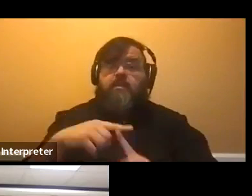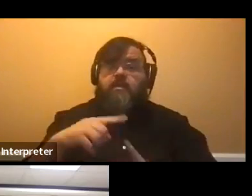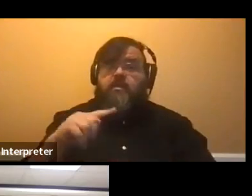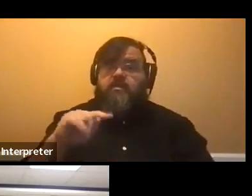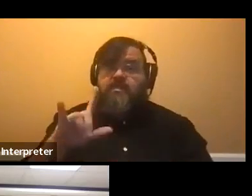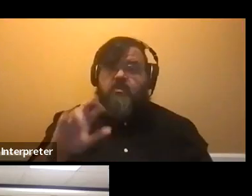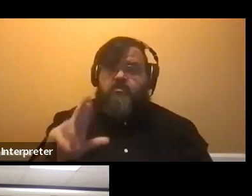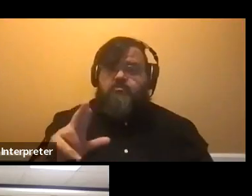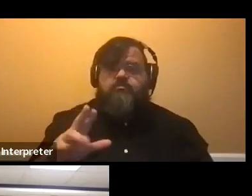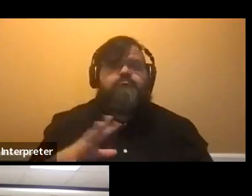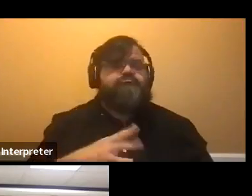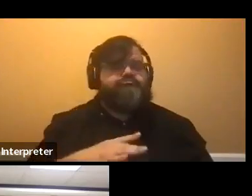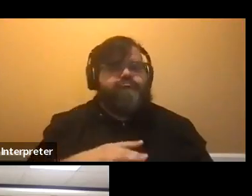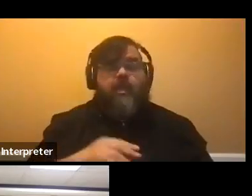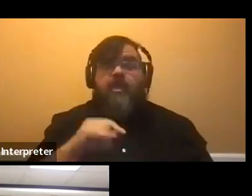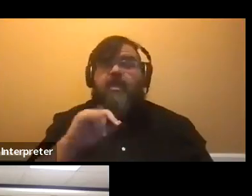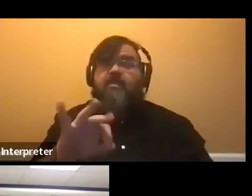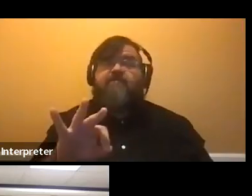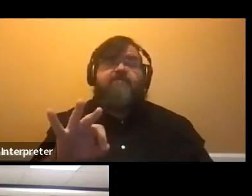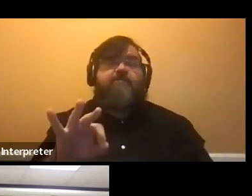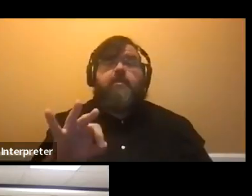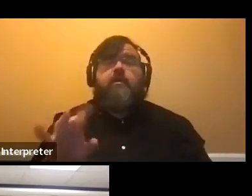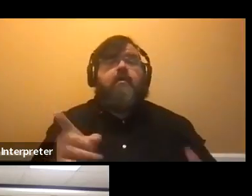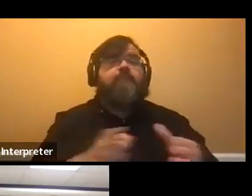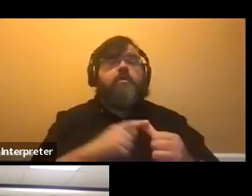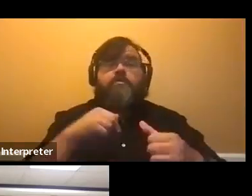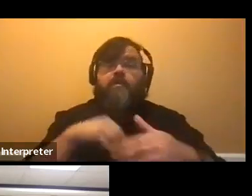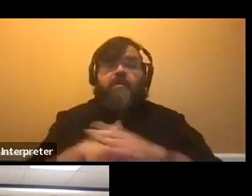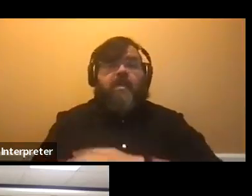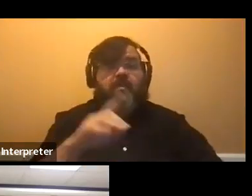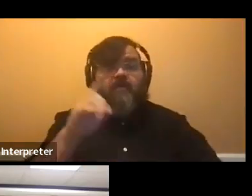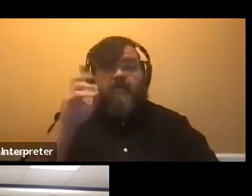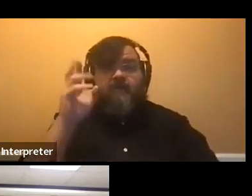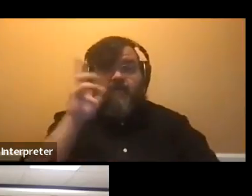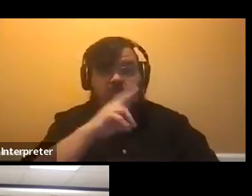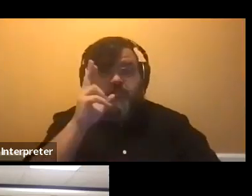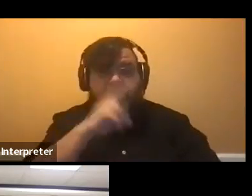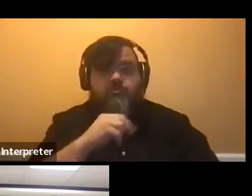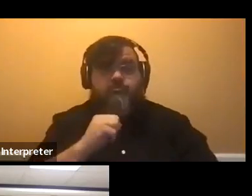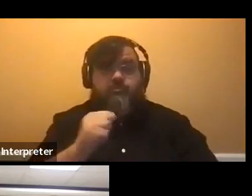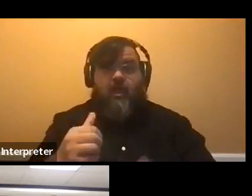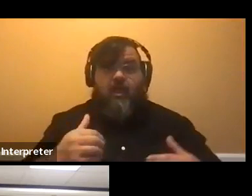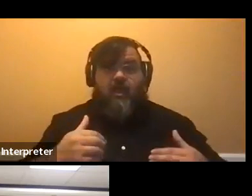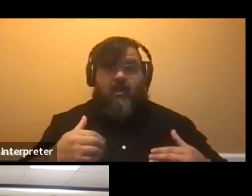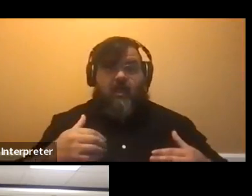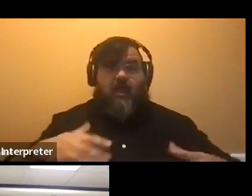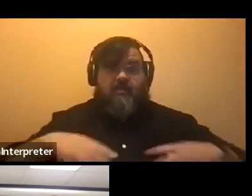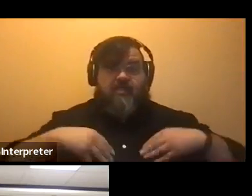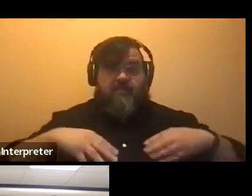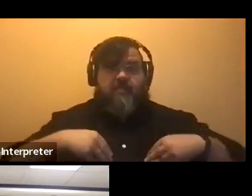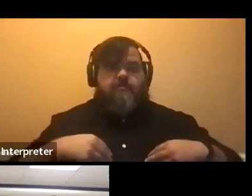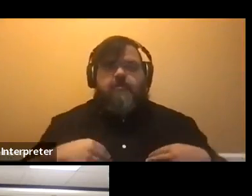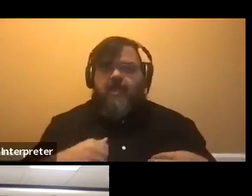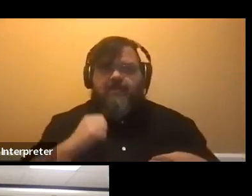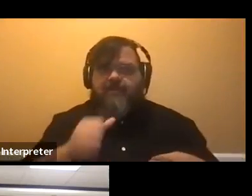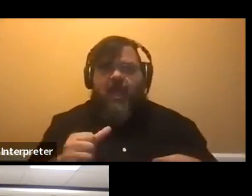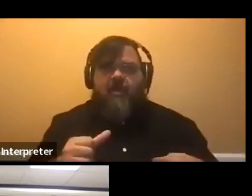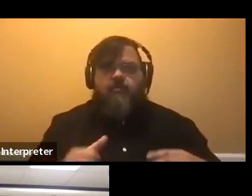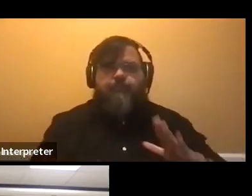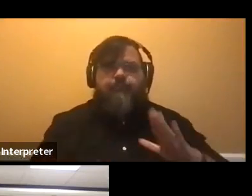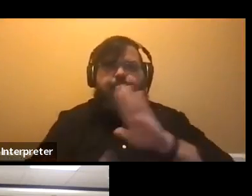eligible or admissible to our honors program coming in as a freshman, definitely know that it's not ruled out as an option for you.